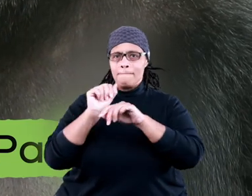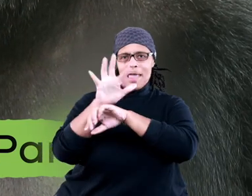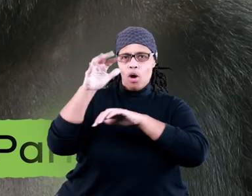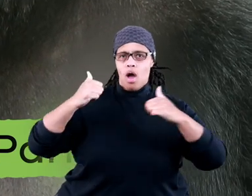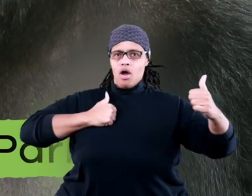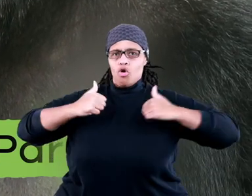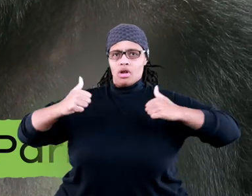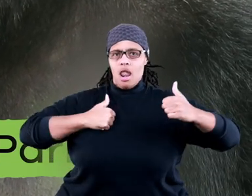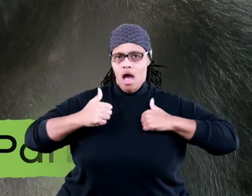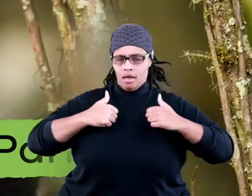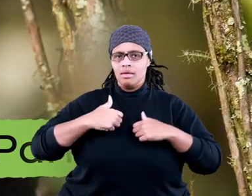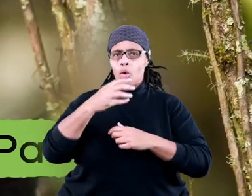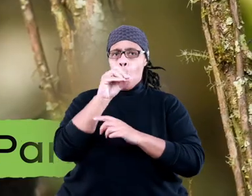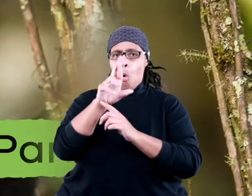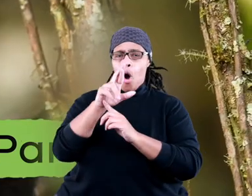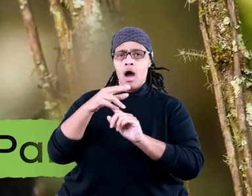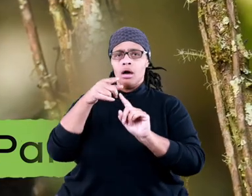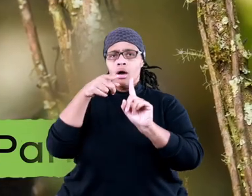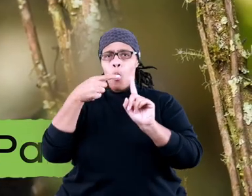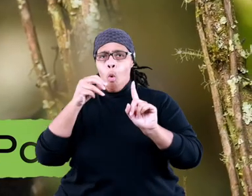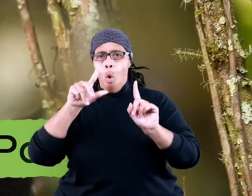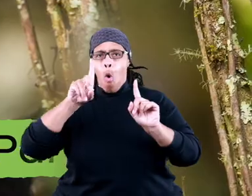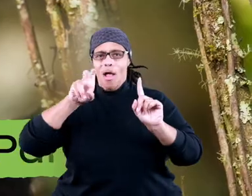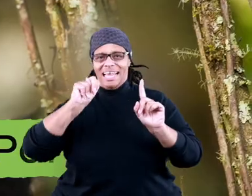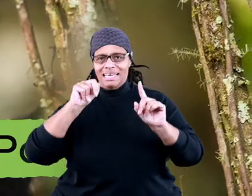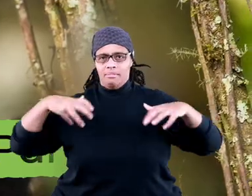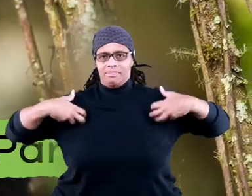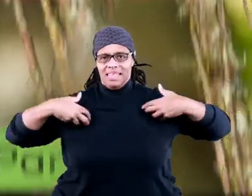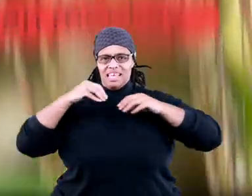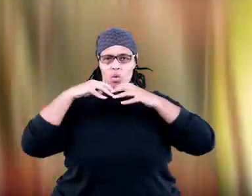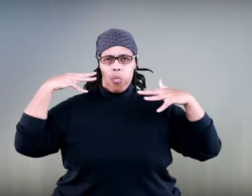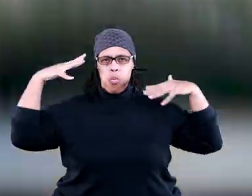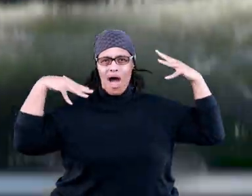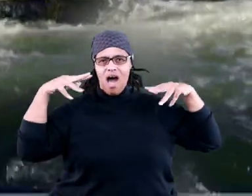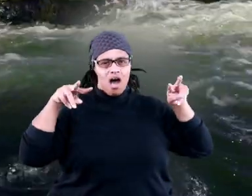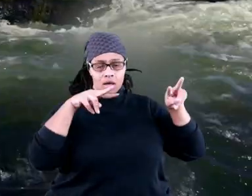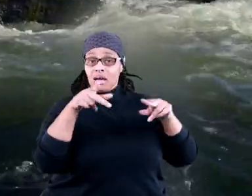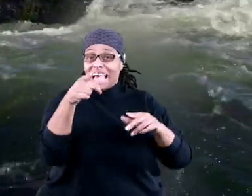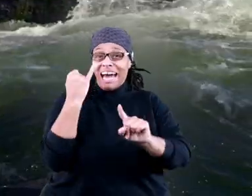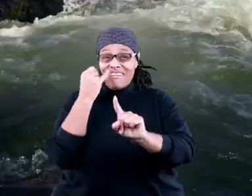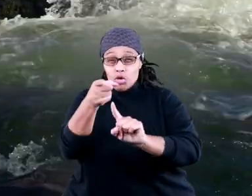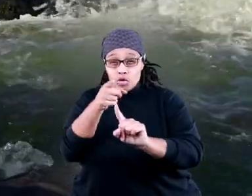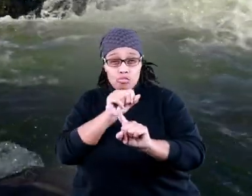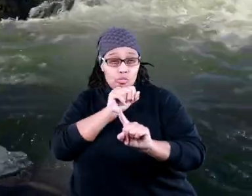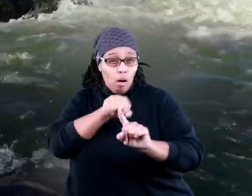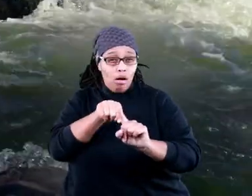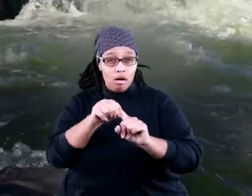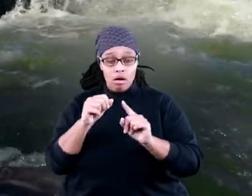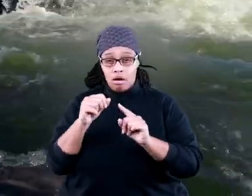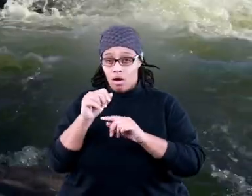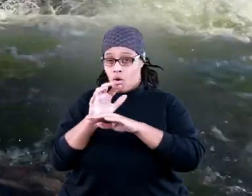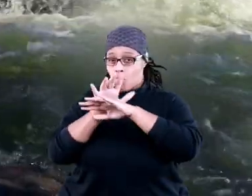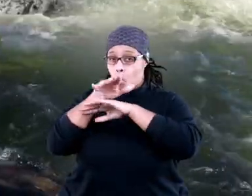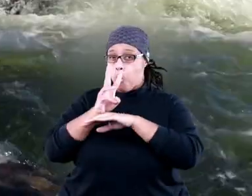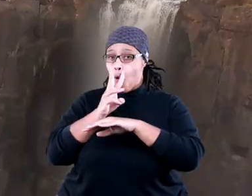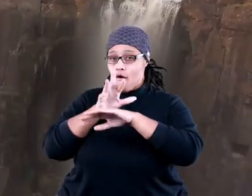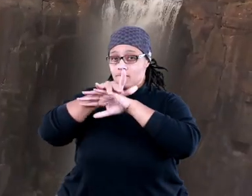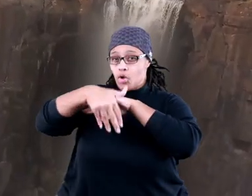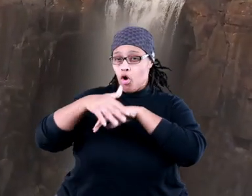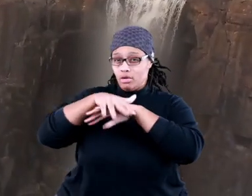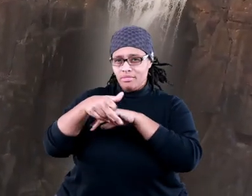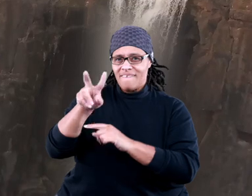gorillas or golden monkeys in the wild. If you happen to like waterfalls,